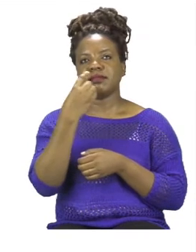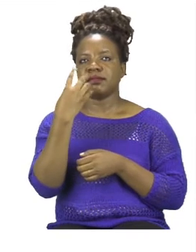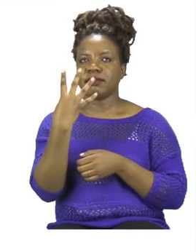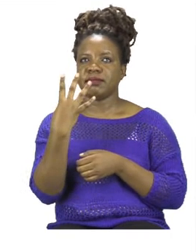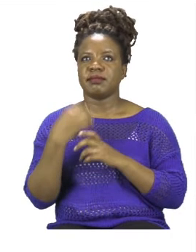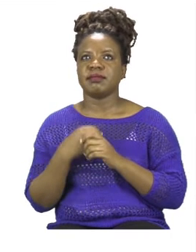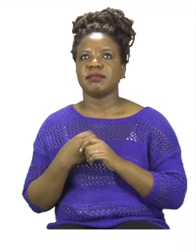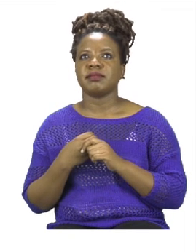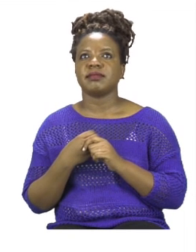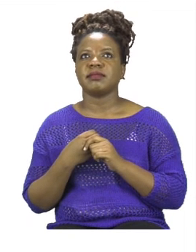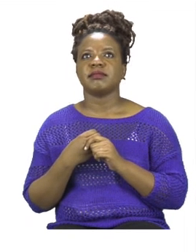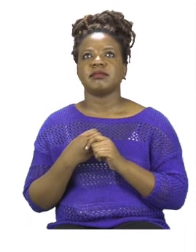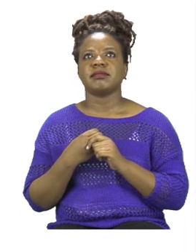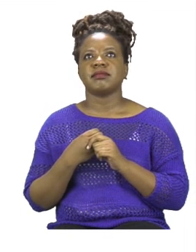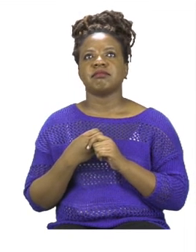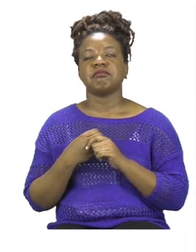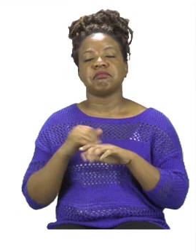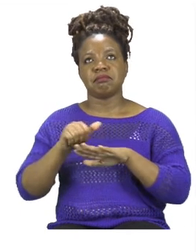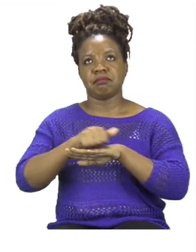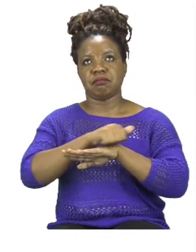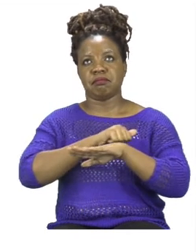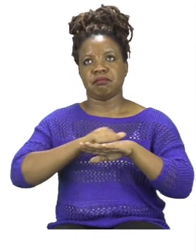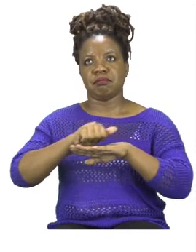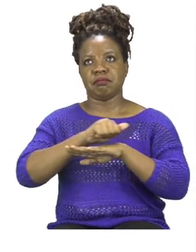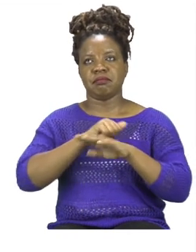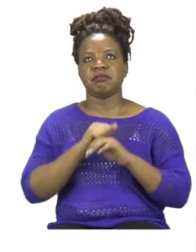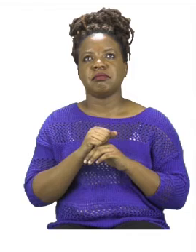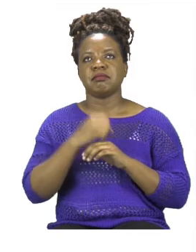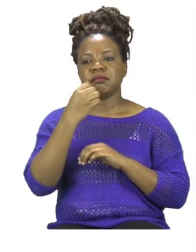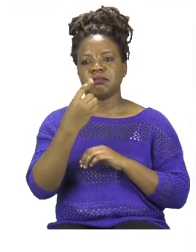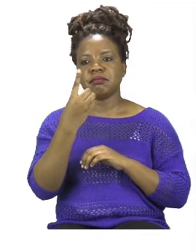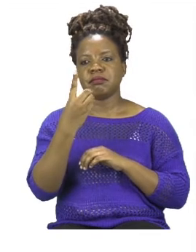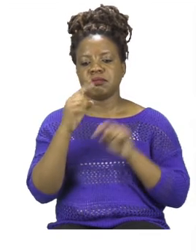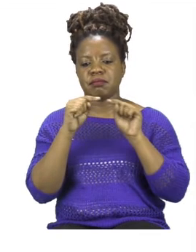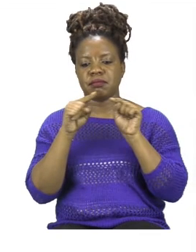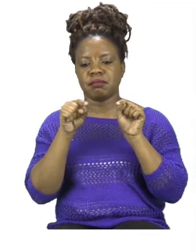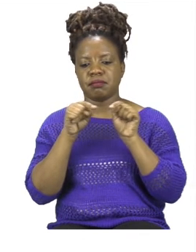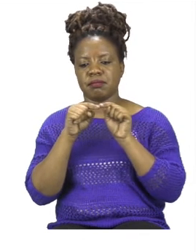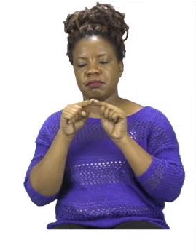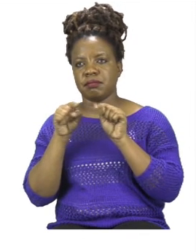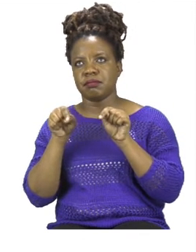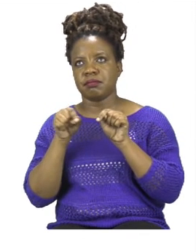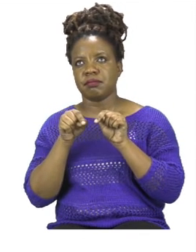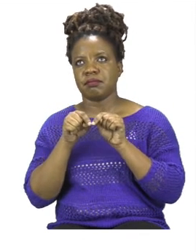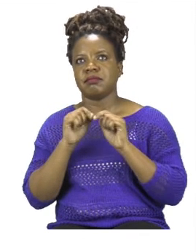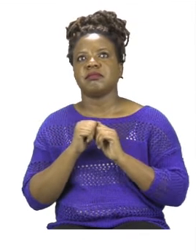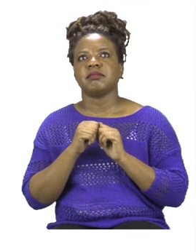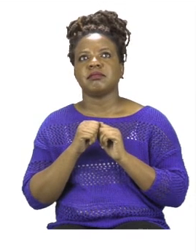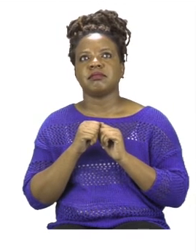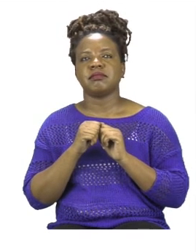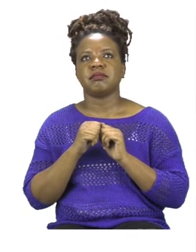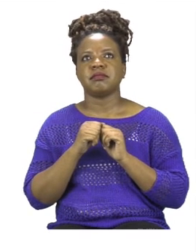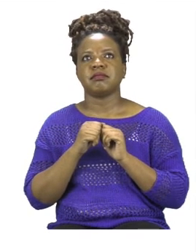this time we are going to be doing area by counting the squares. It is our job to count the